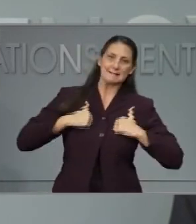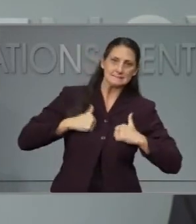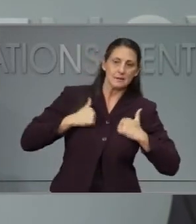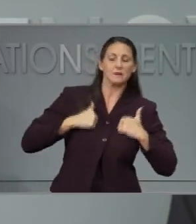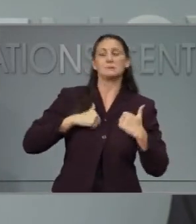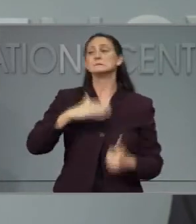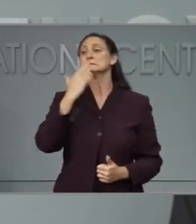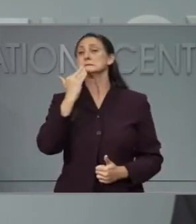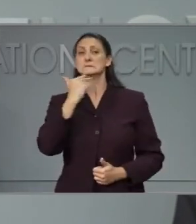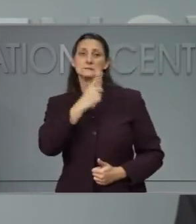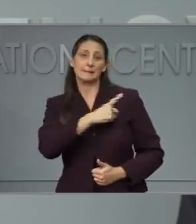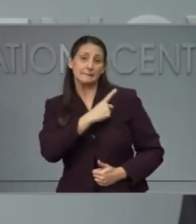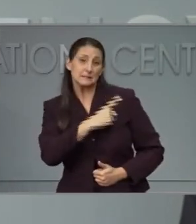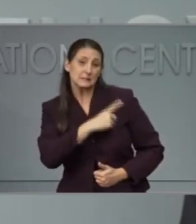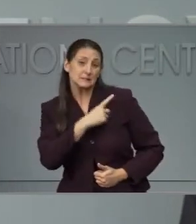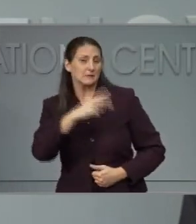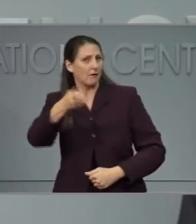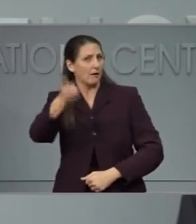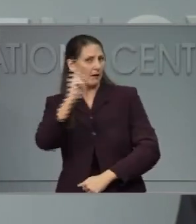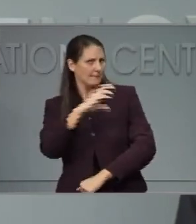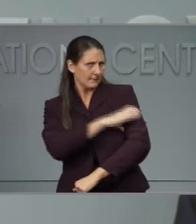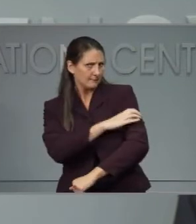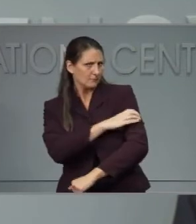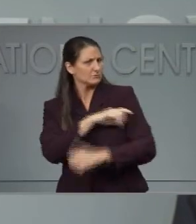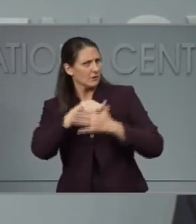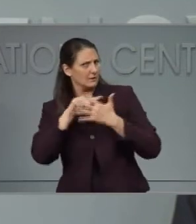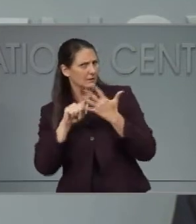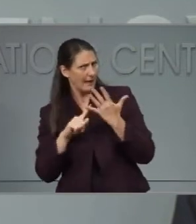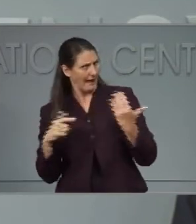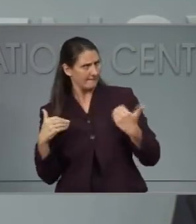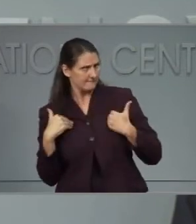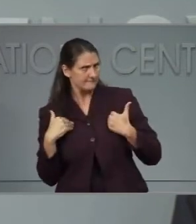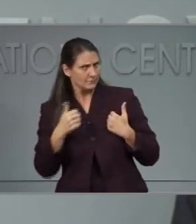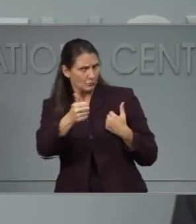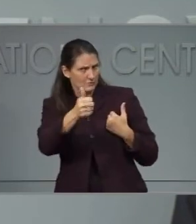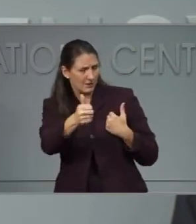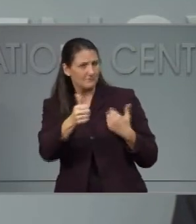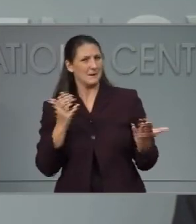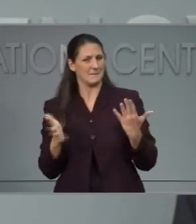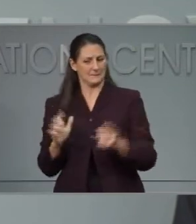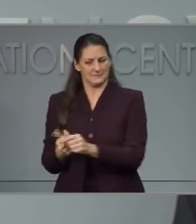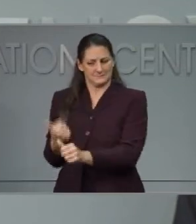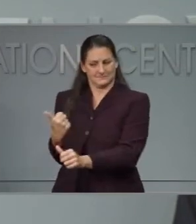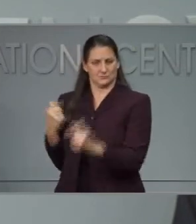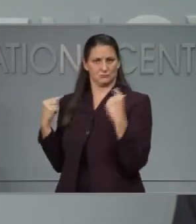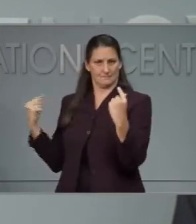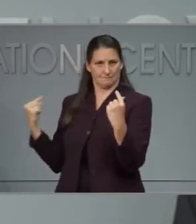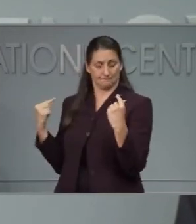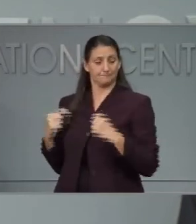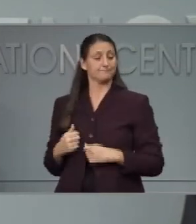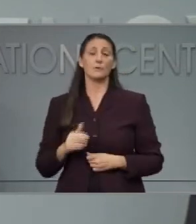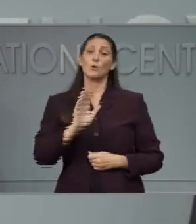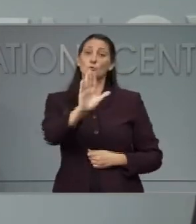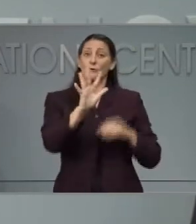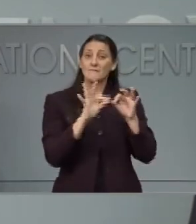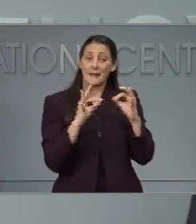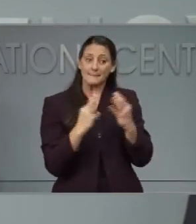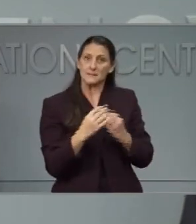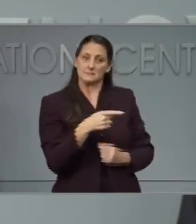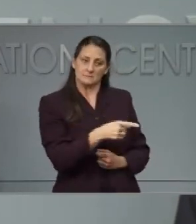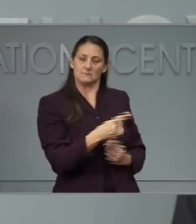diabetes or high blood pressure? Is someone in your family fighting off cancer? Are you over 65?